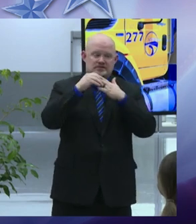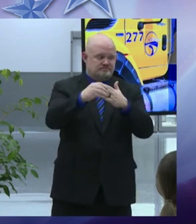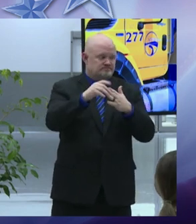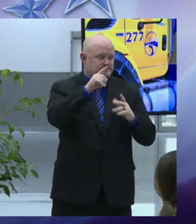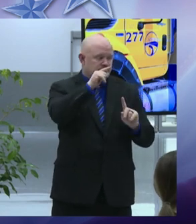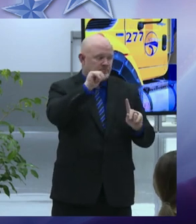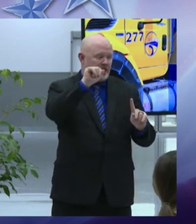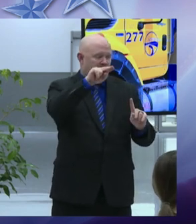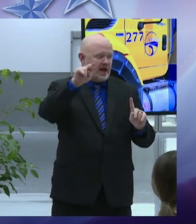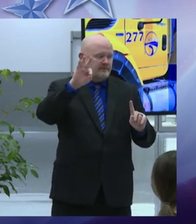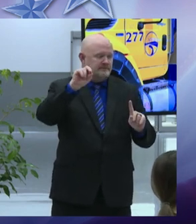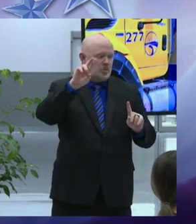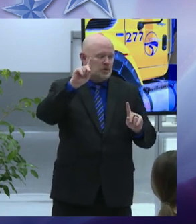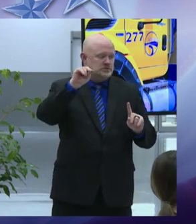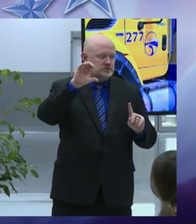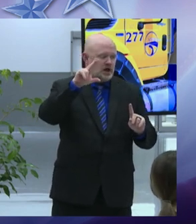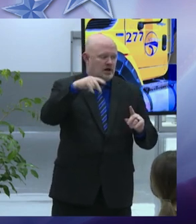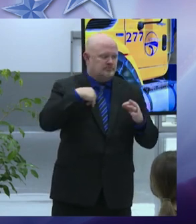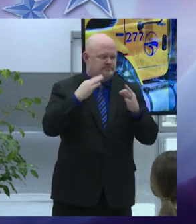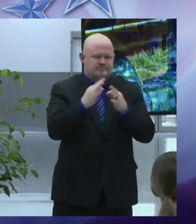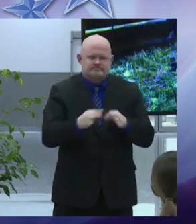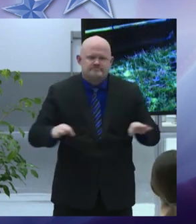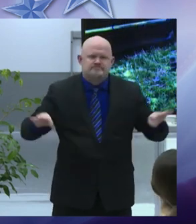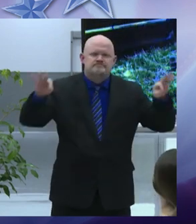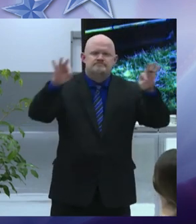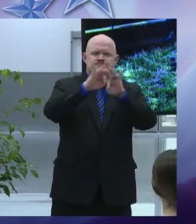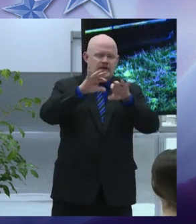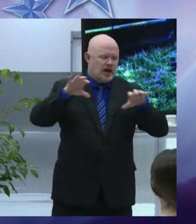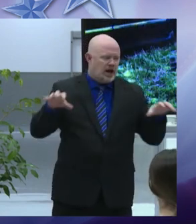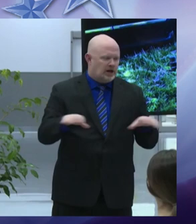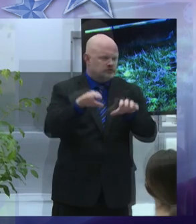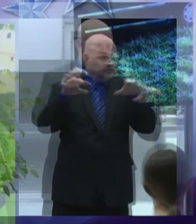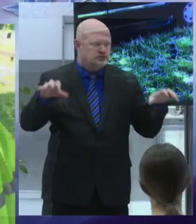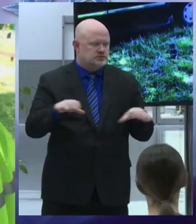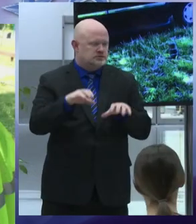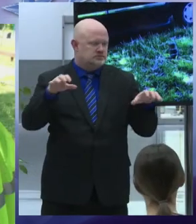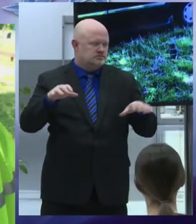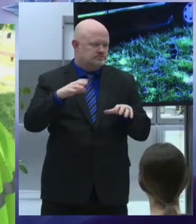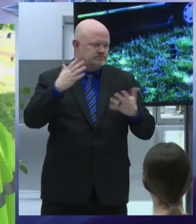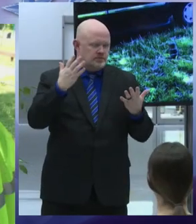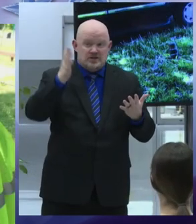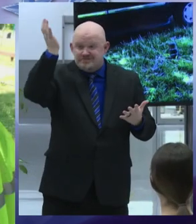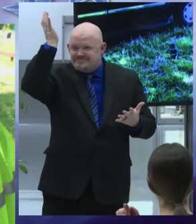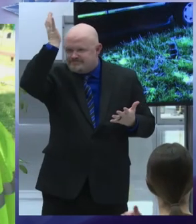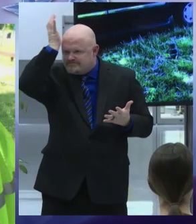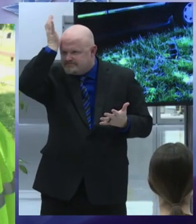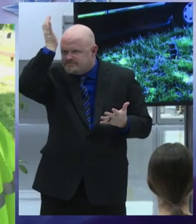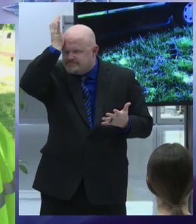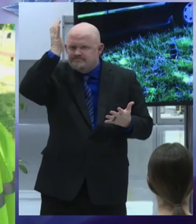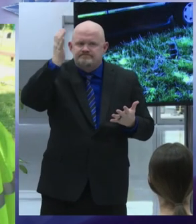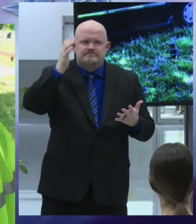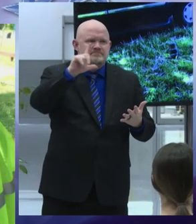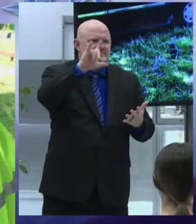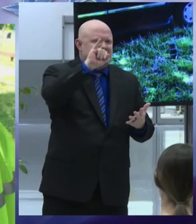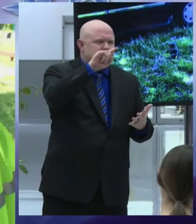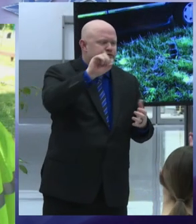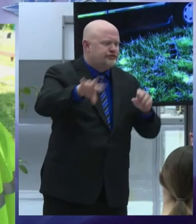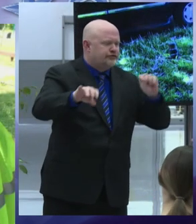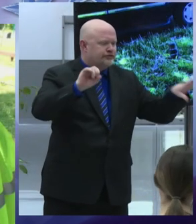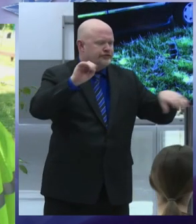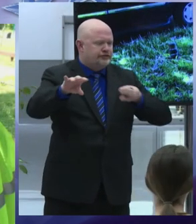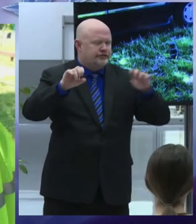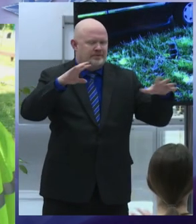under the leadership of deputy commissioner and for dock at dpw we will take the most significant action yet to solve the litter and trash problem in